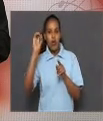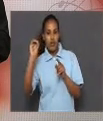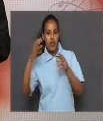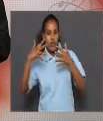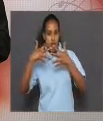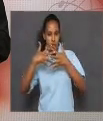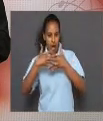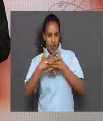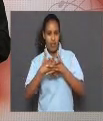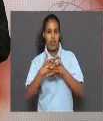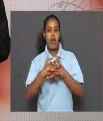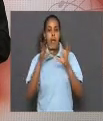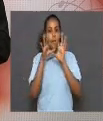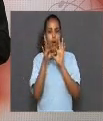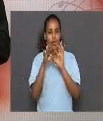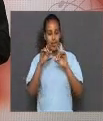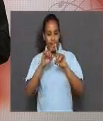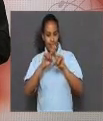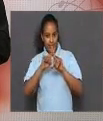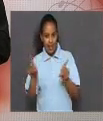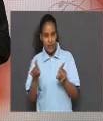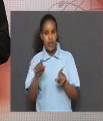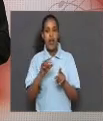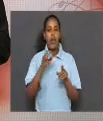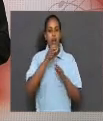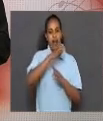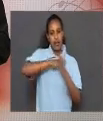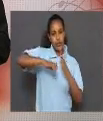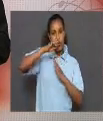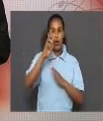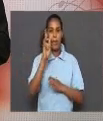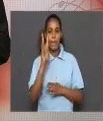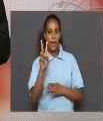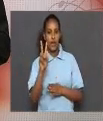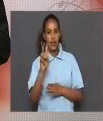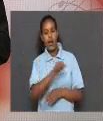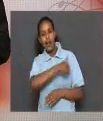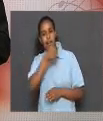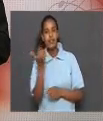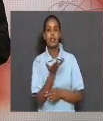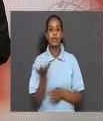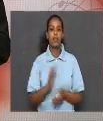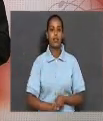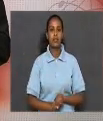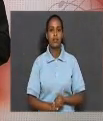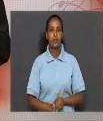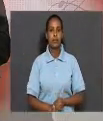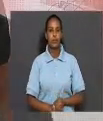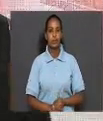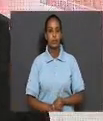covalent bond by accepting an electron pair from another substance.